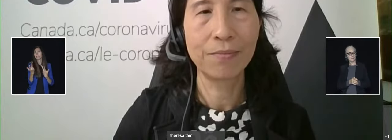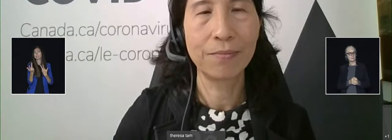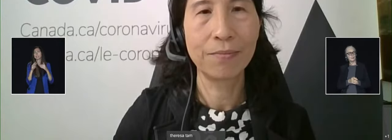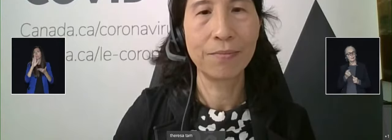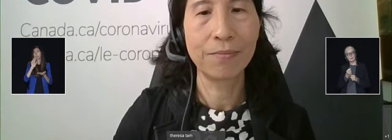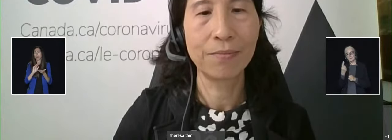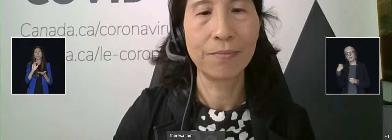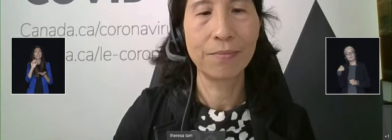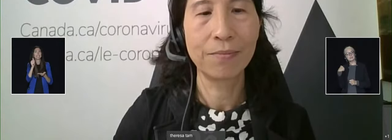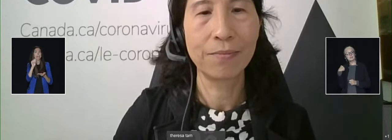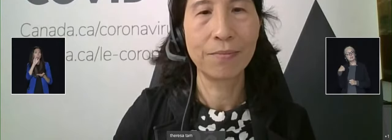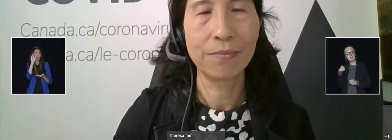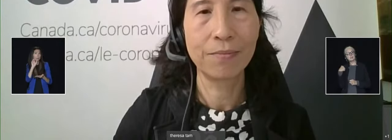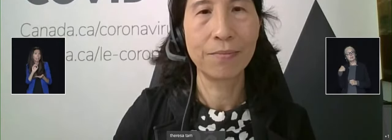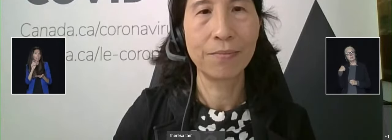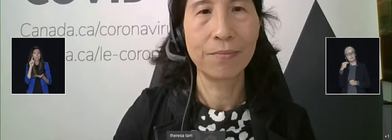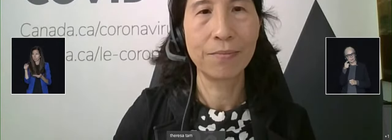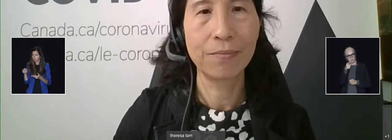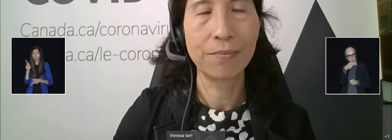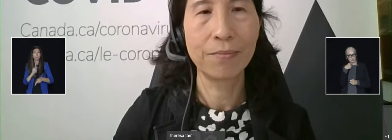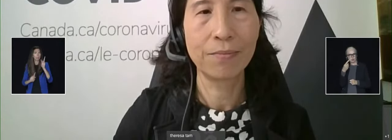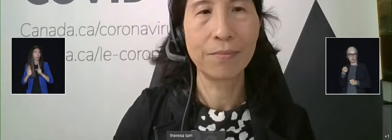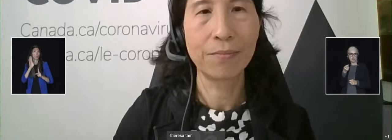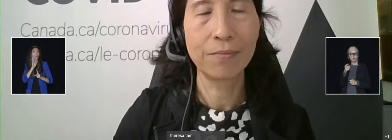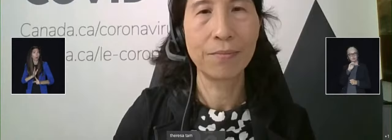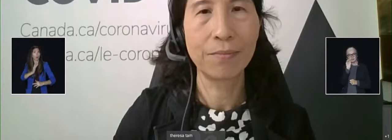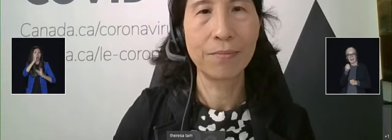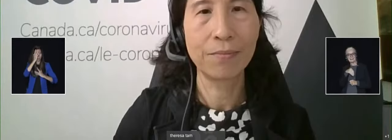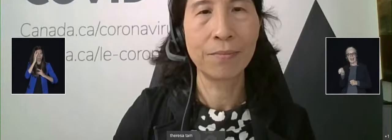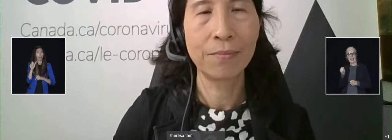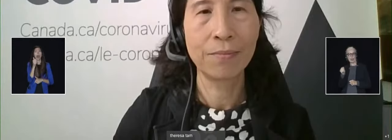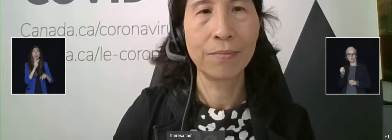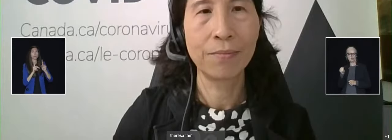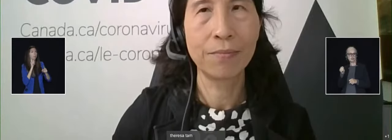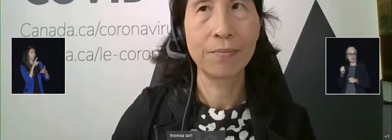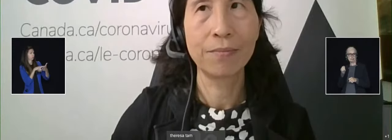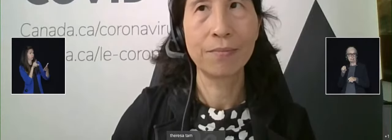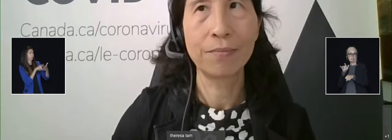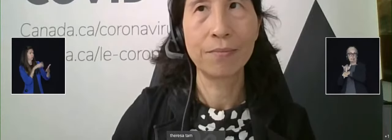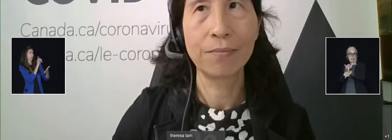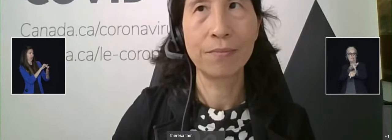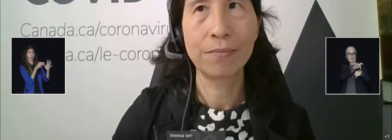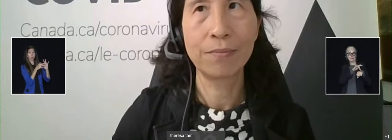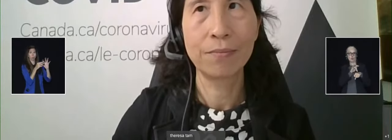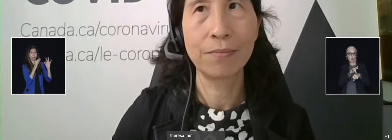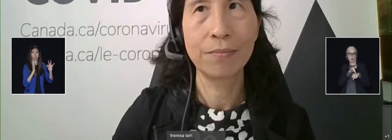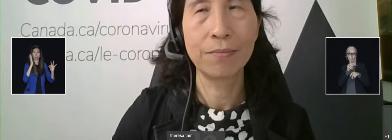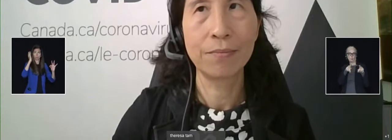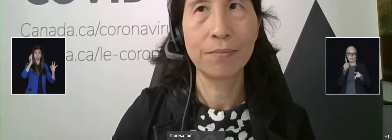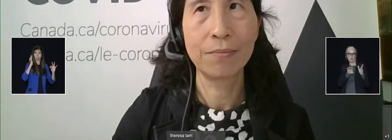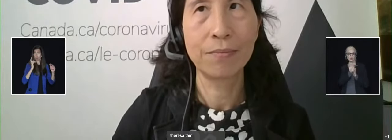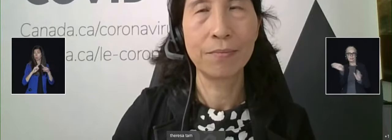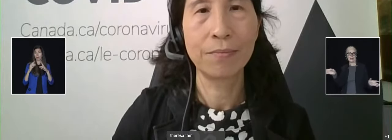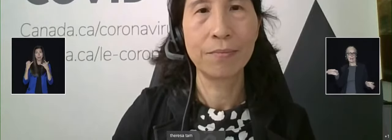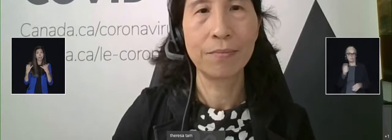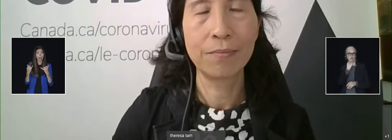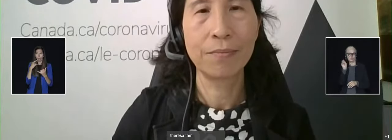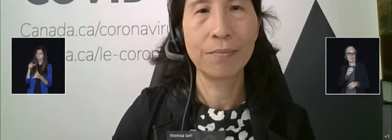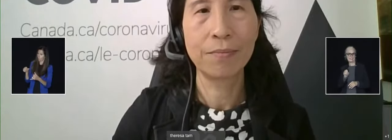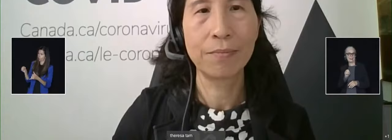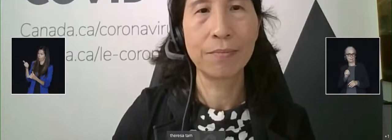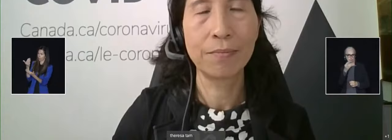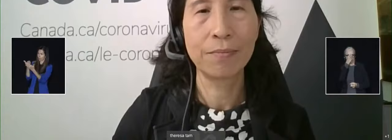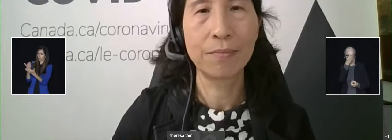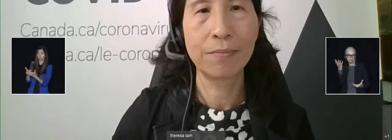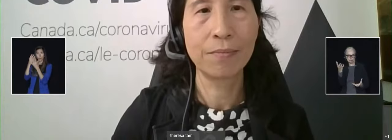That was widely criticized at the time, you recall. We see peer-reviewed data now that it's more 50, 55% more like it,